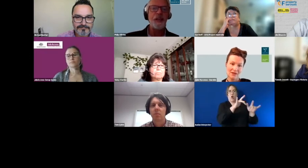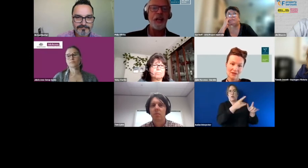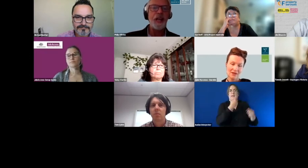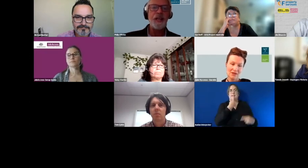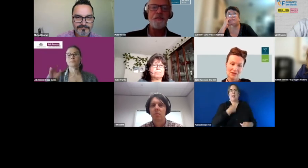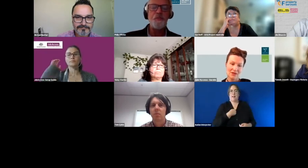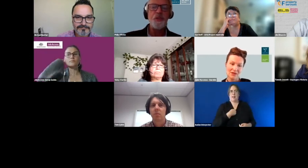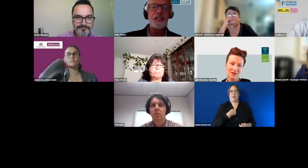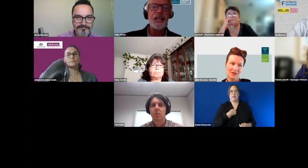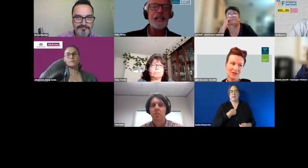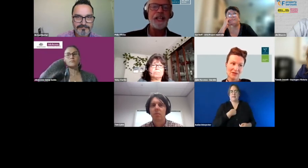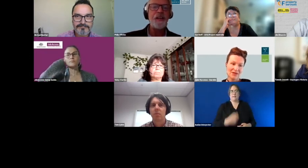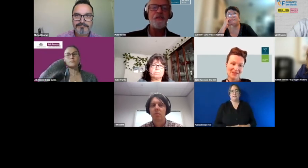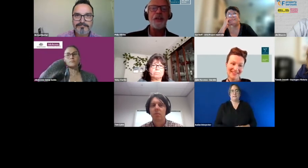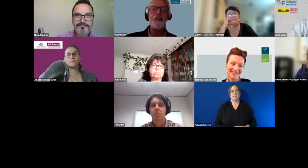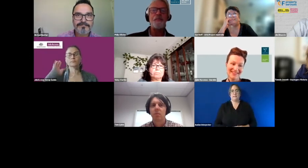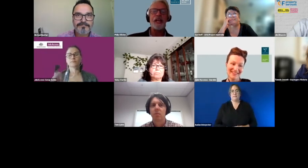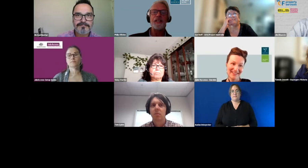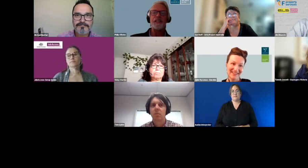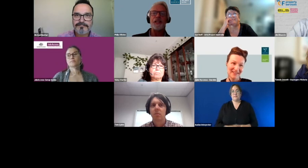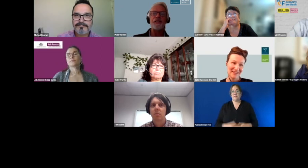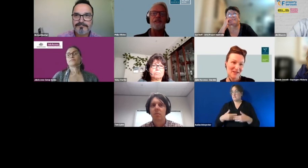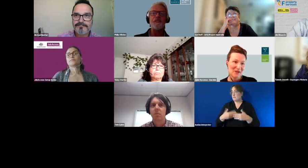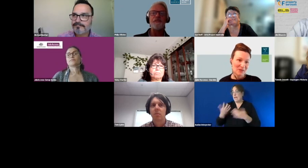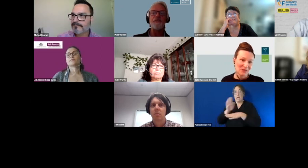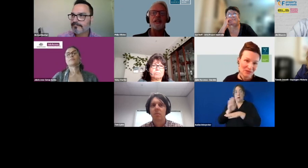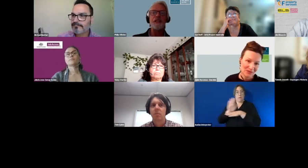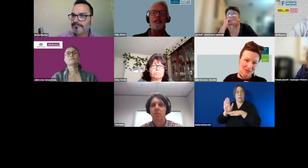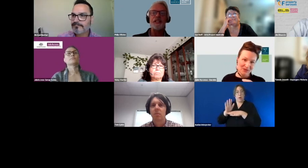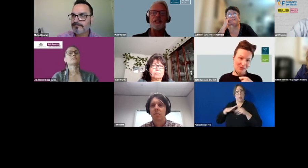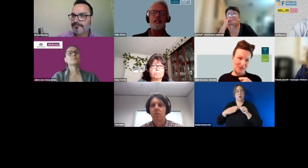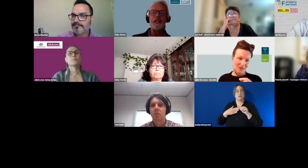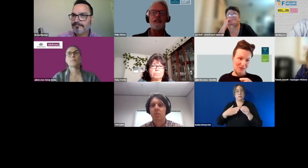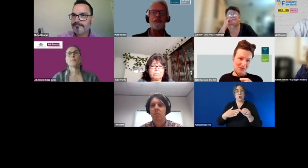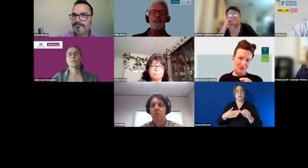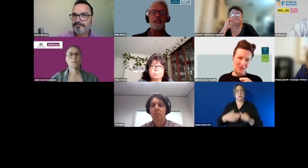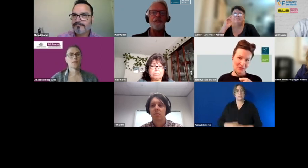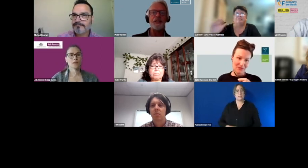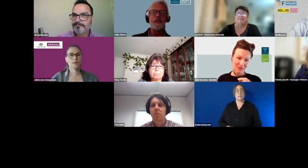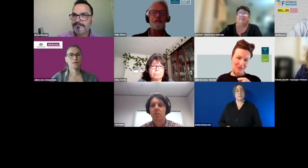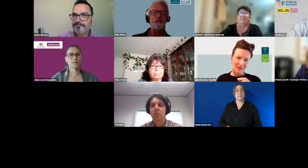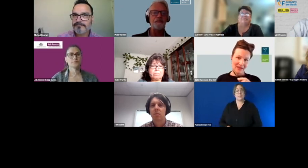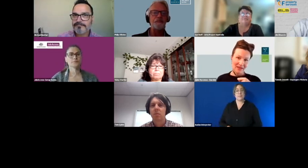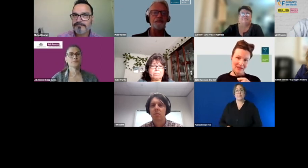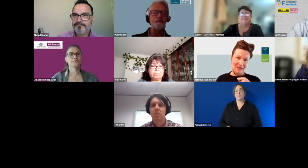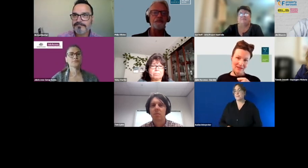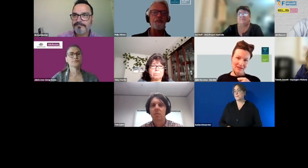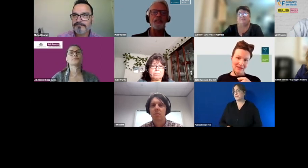i would any of our panelists like to address uh to answer that question